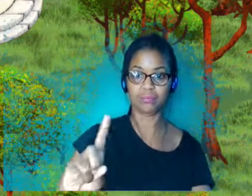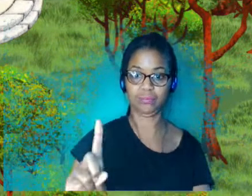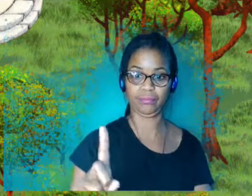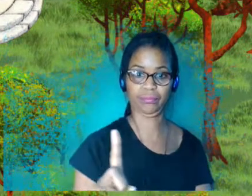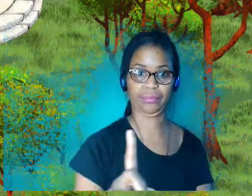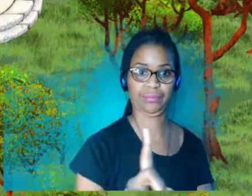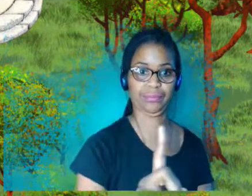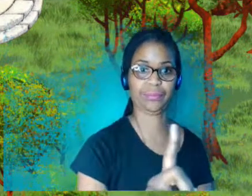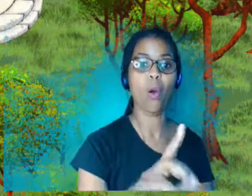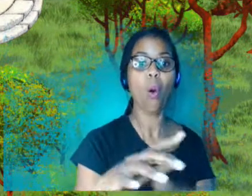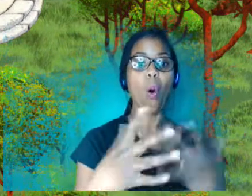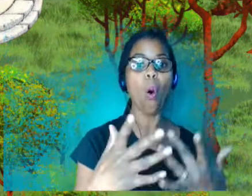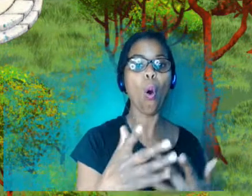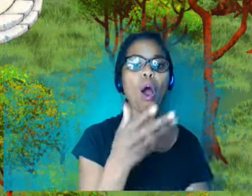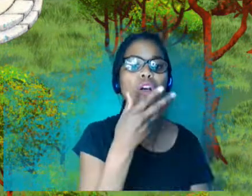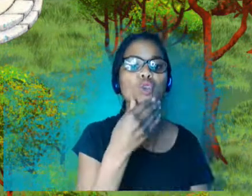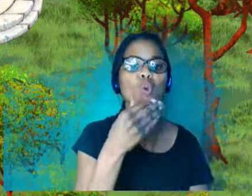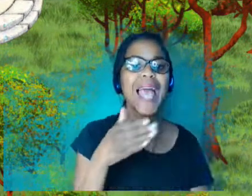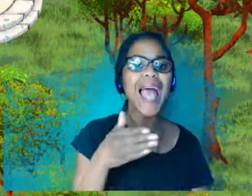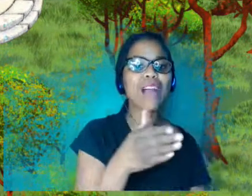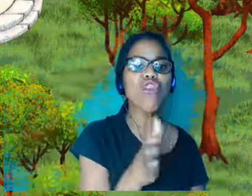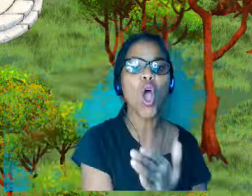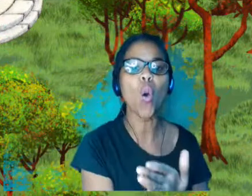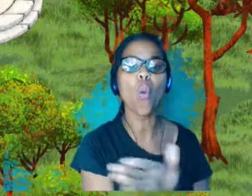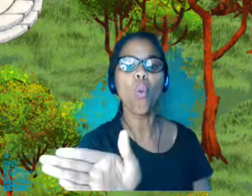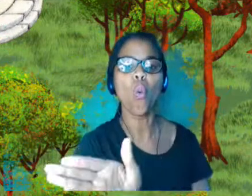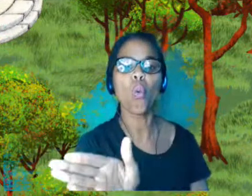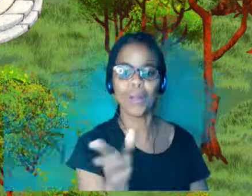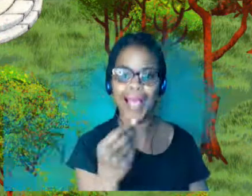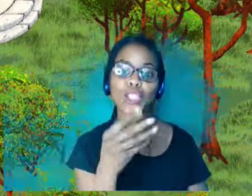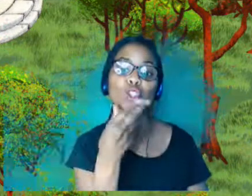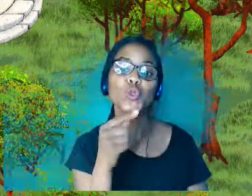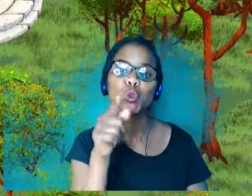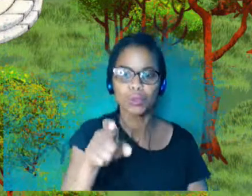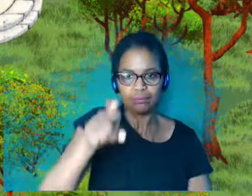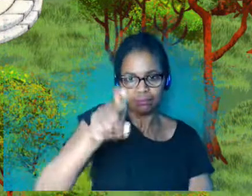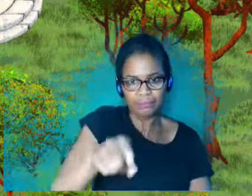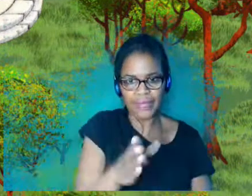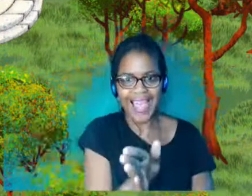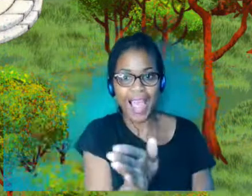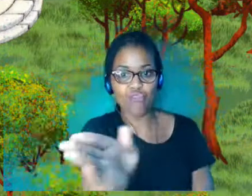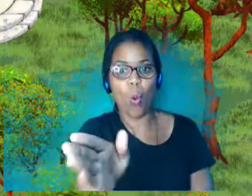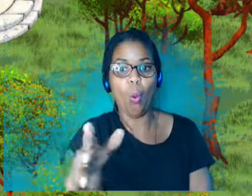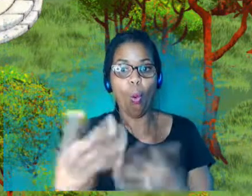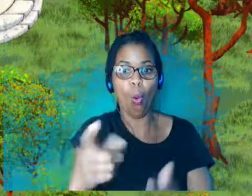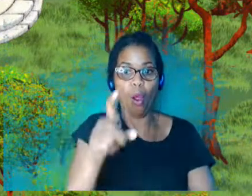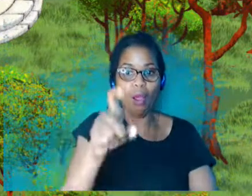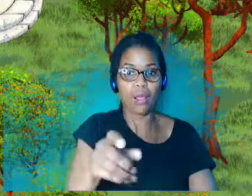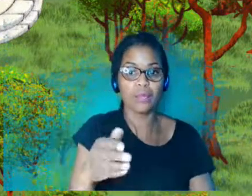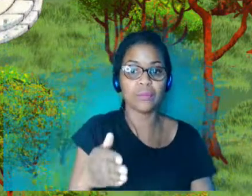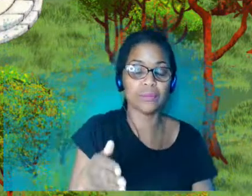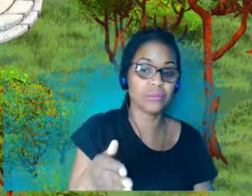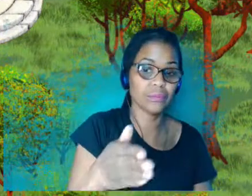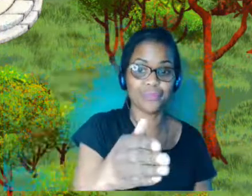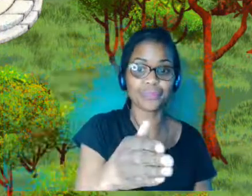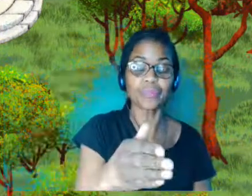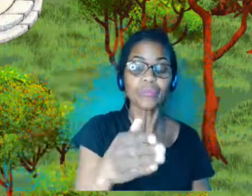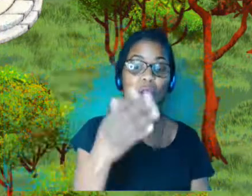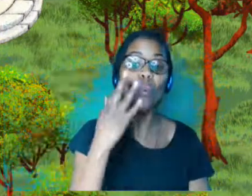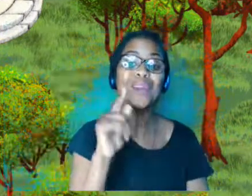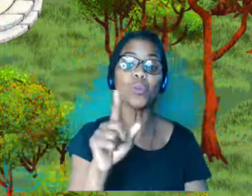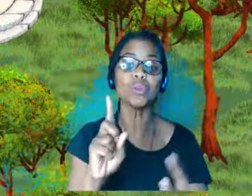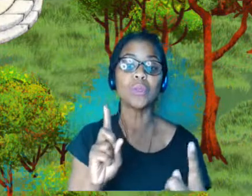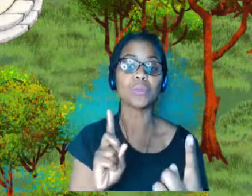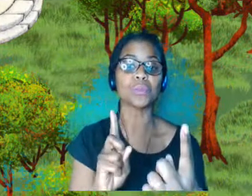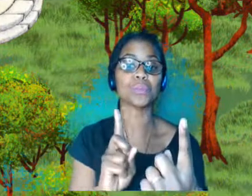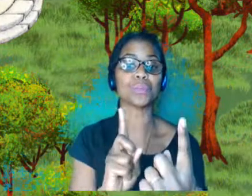your arrow keys to walk there as well. As you get closer to a person, they'll actually get loud and bright, and then